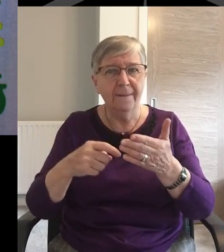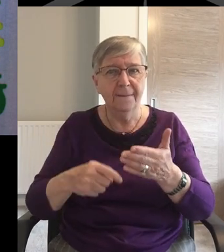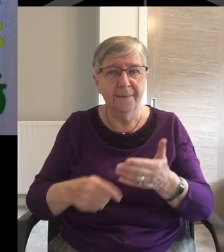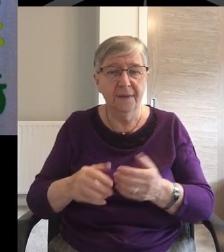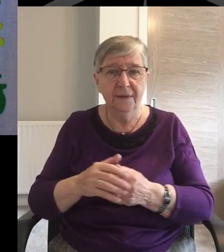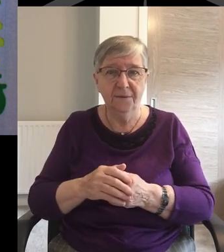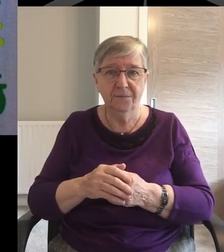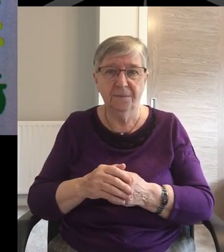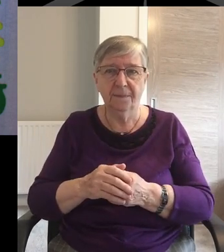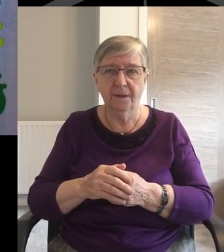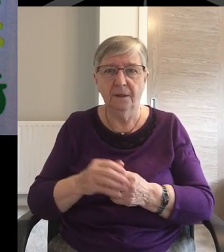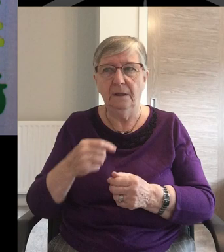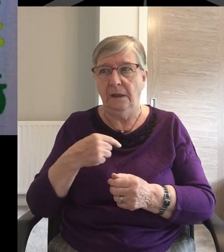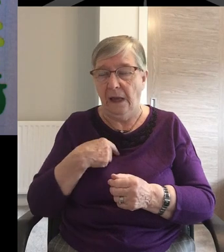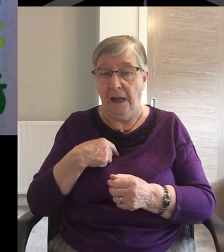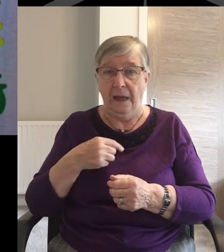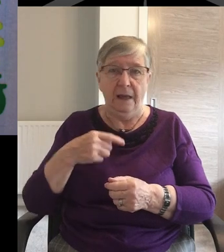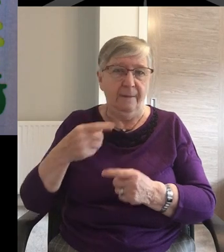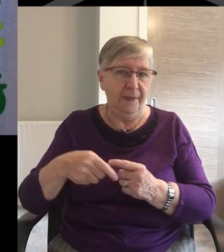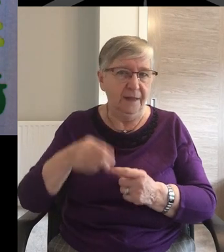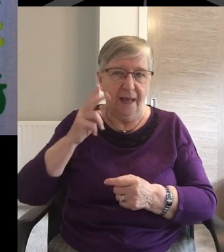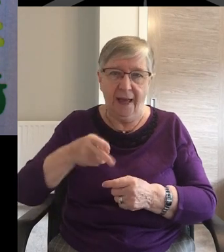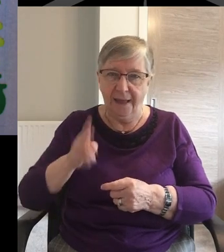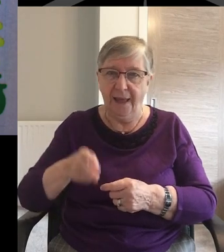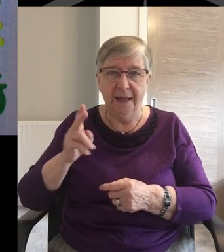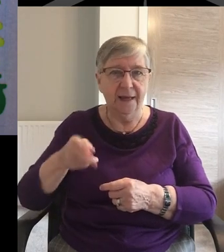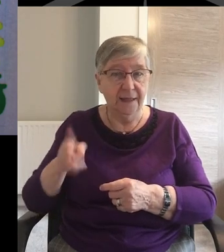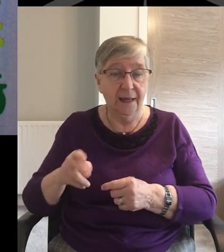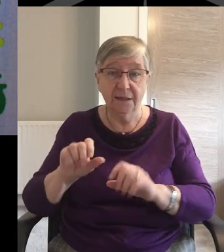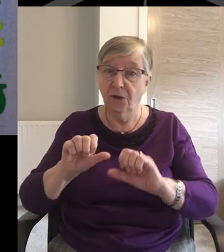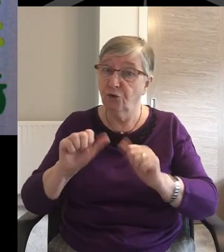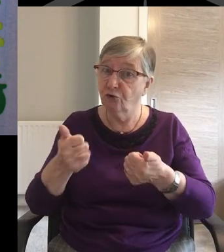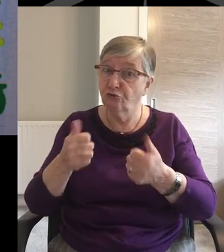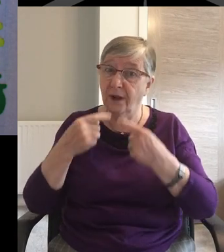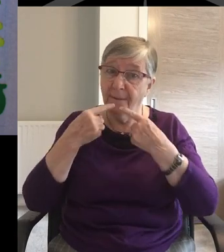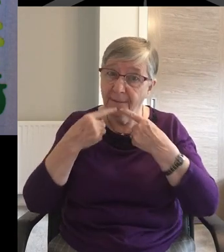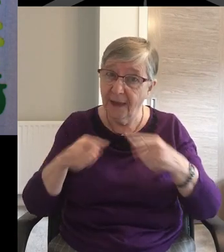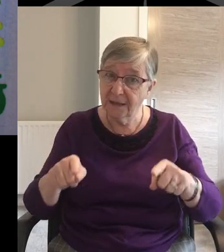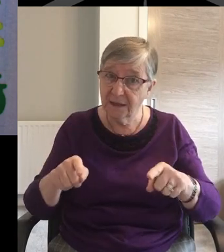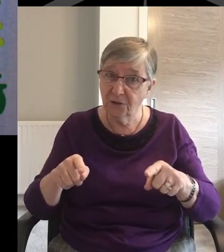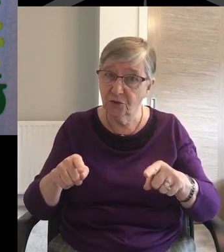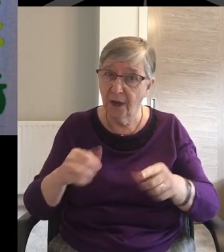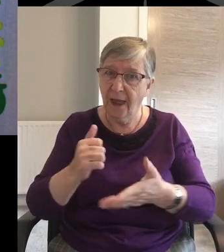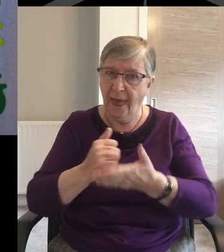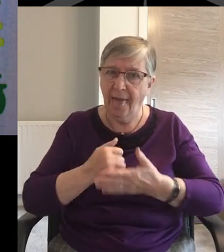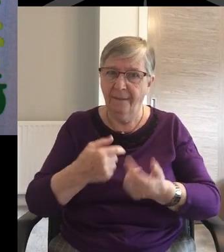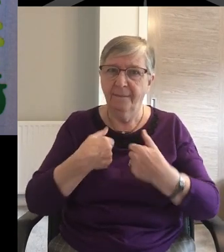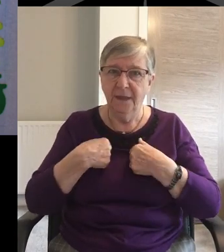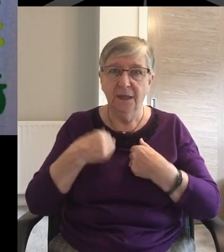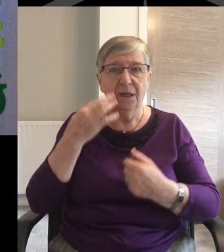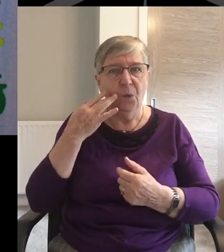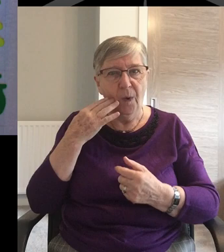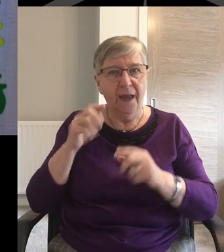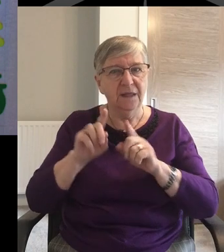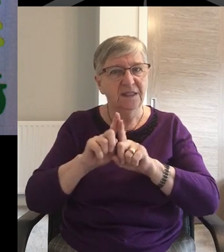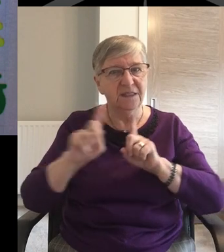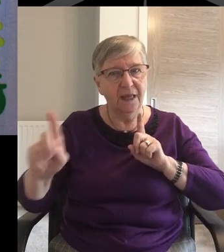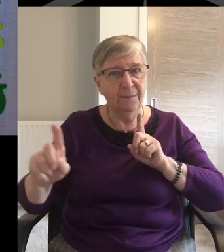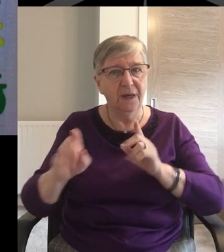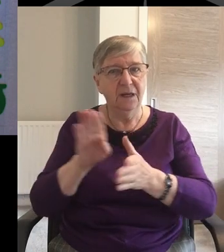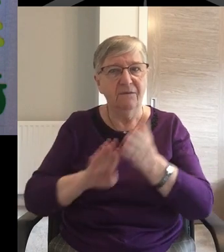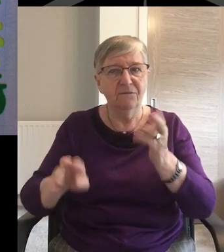I played it repeatedly as it's a great message and gave solace to me in separation. Later,